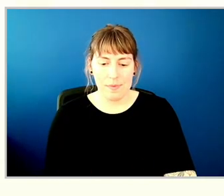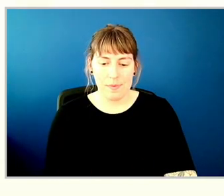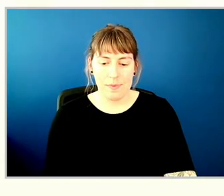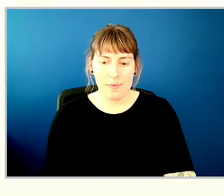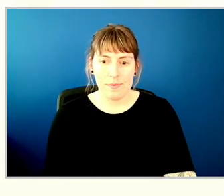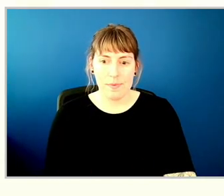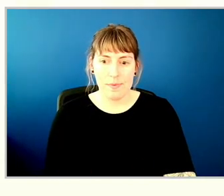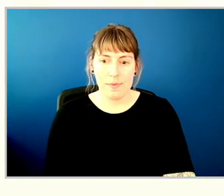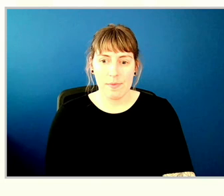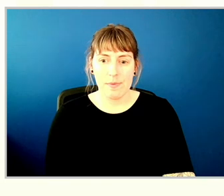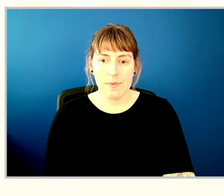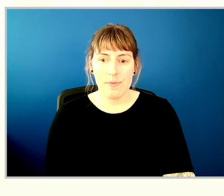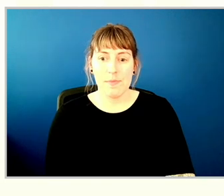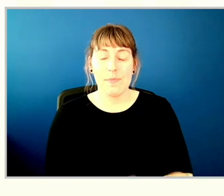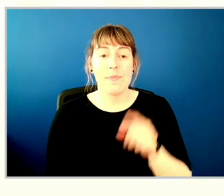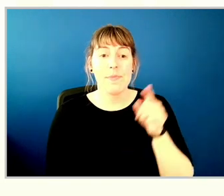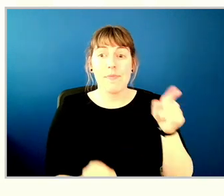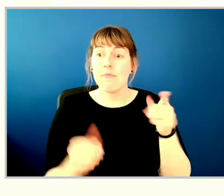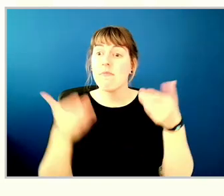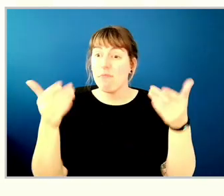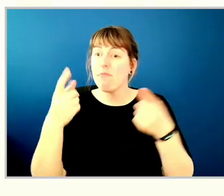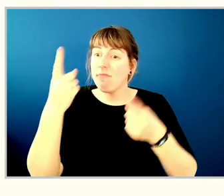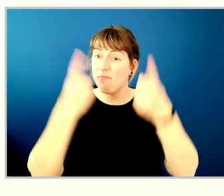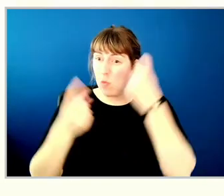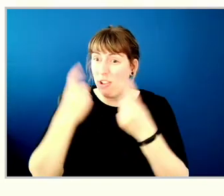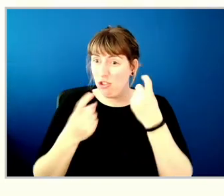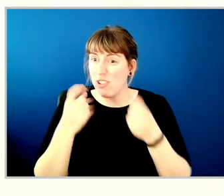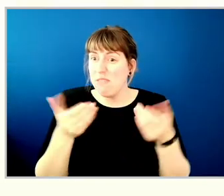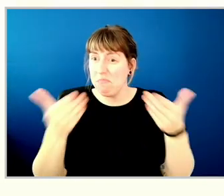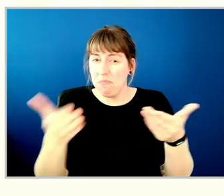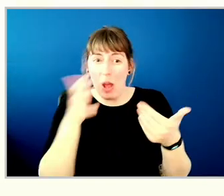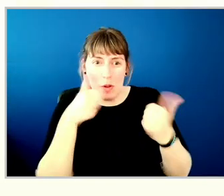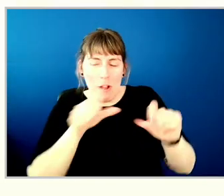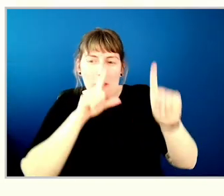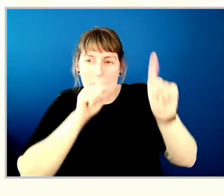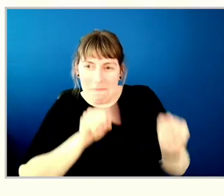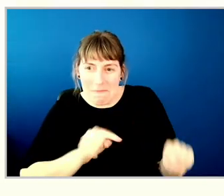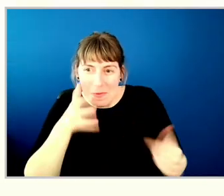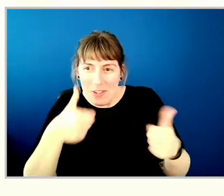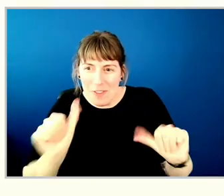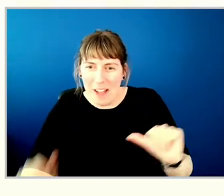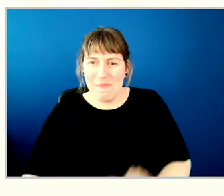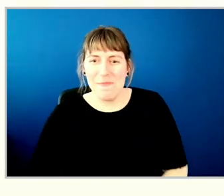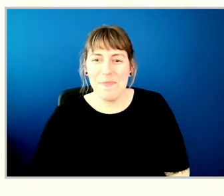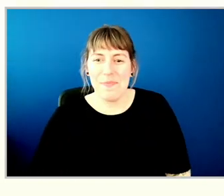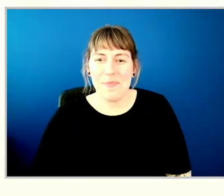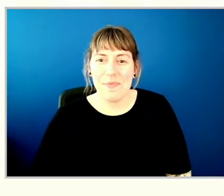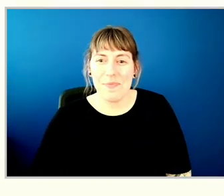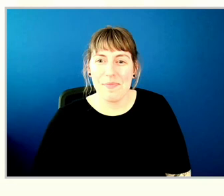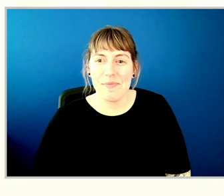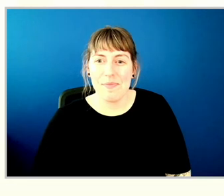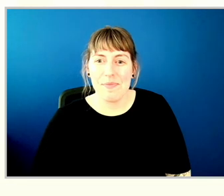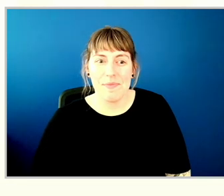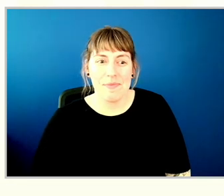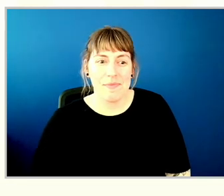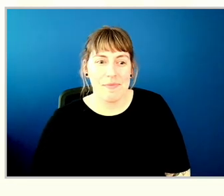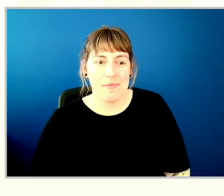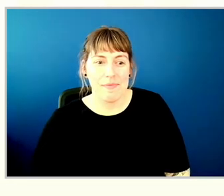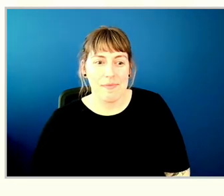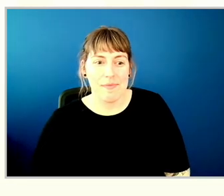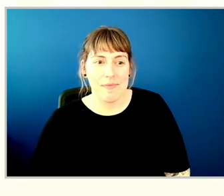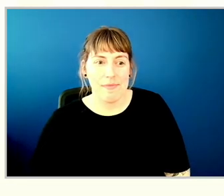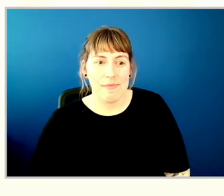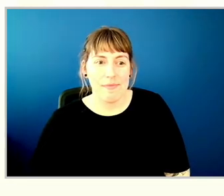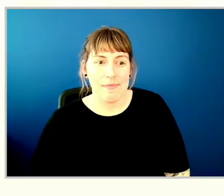through the messaging icon, and we will do our very best to get through the questions that you submit. But if we don't get to them, please stay